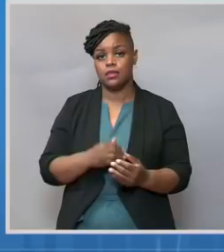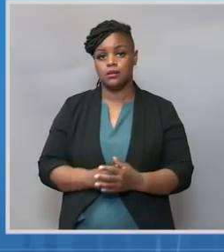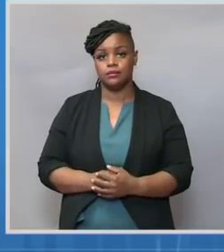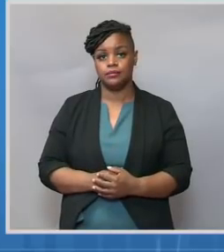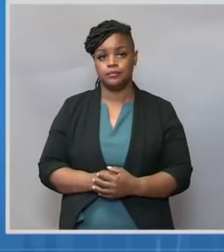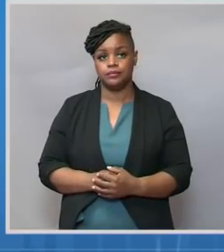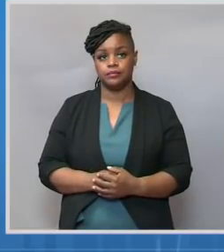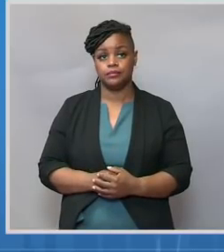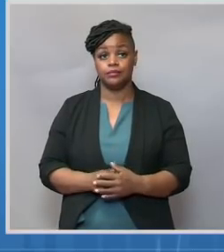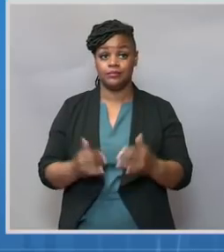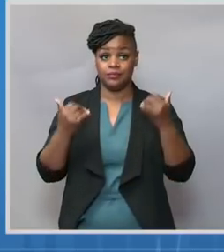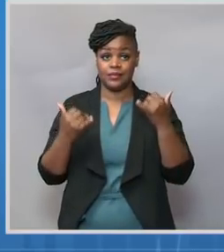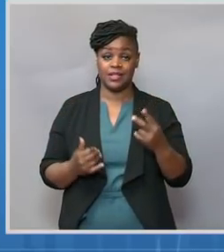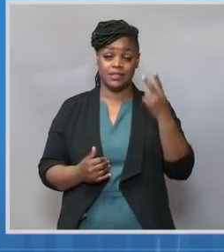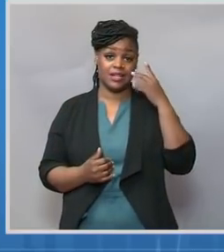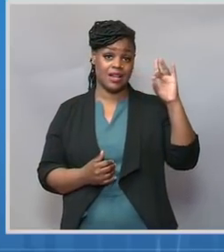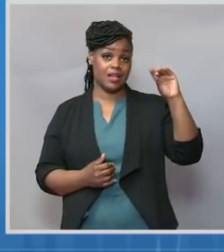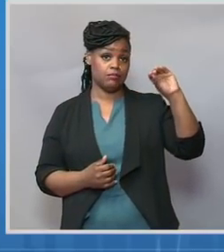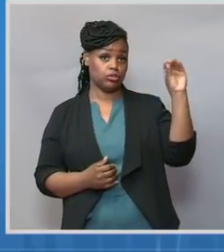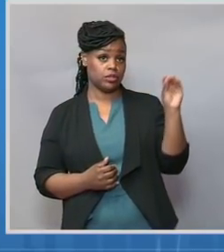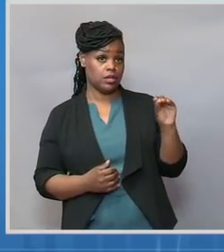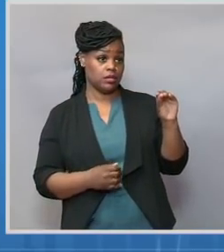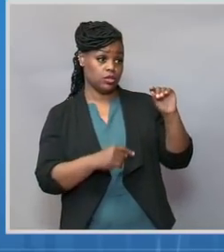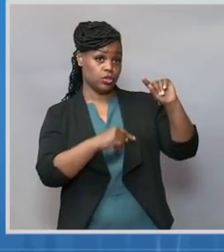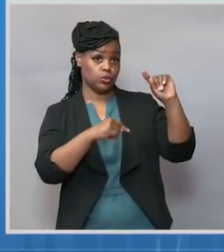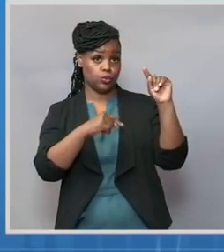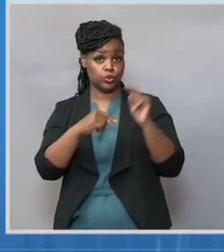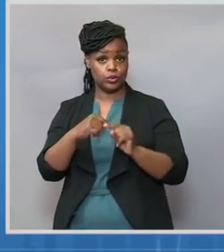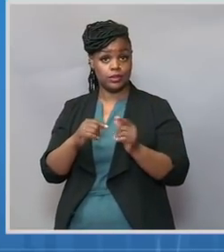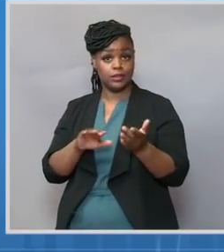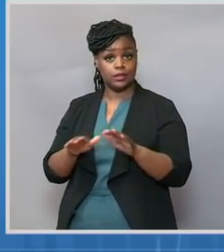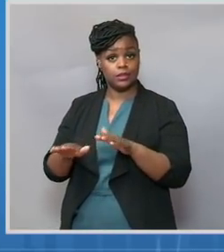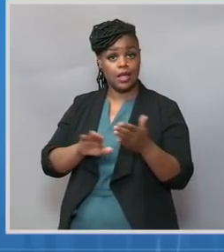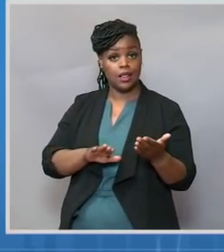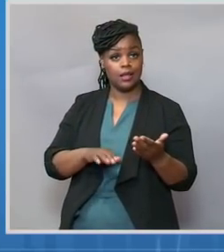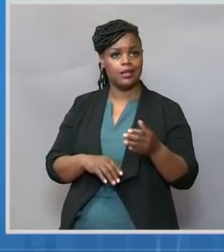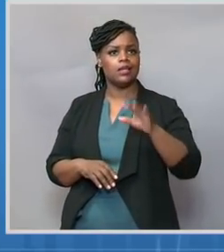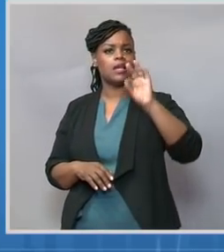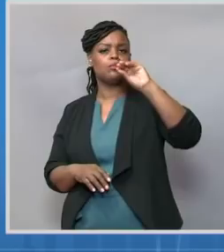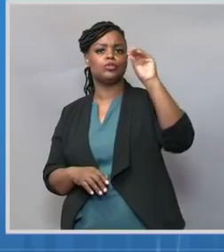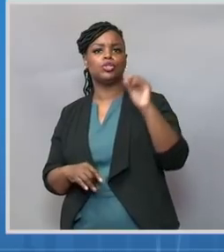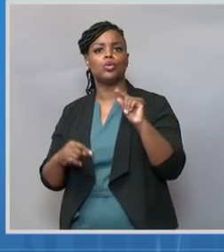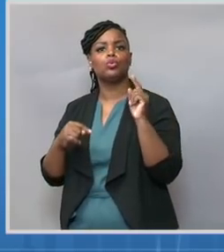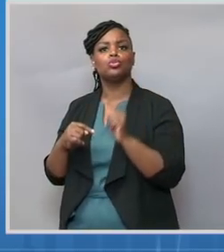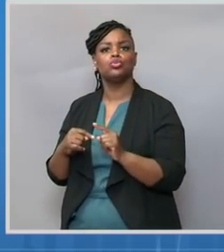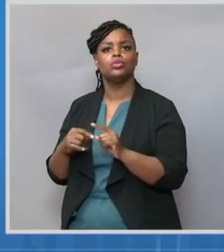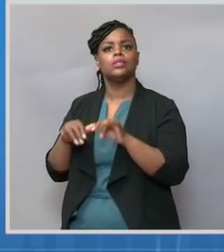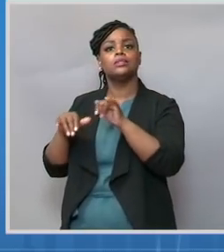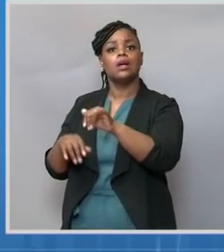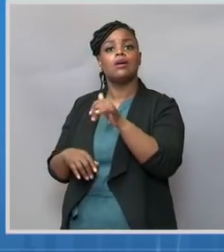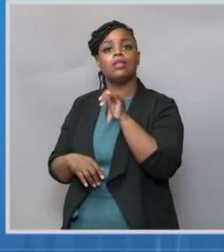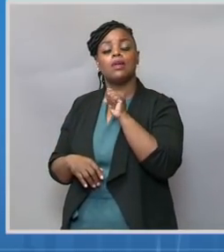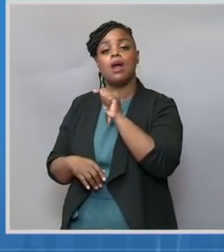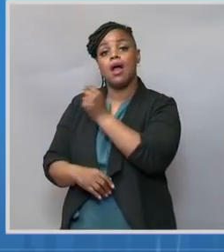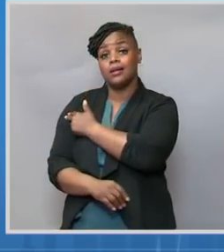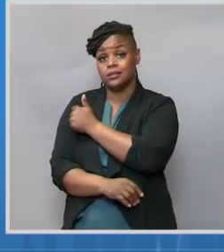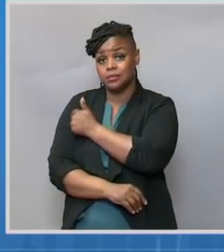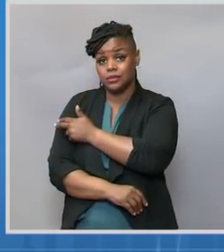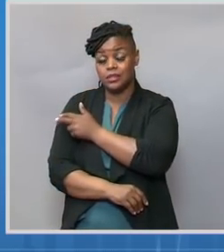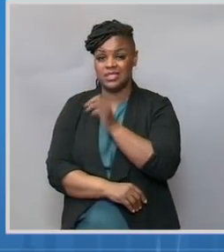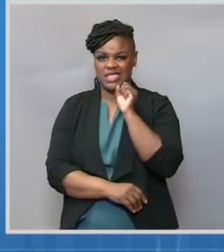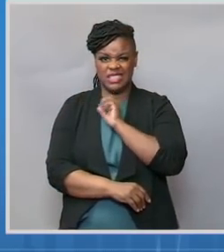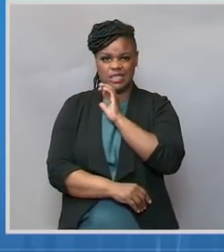in deaths and a 70 percent reduction in hospitalization among seniors, proving just how effective